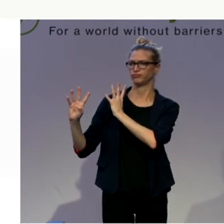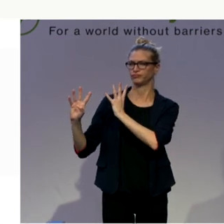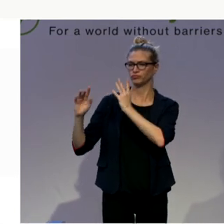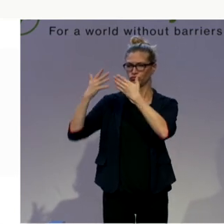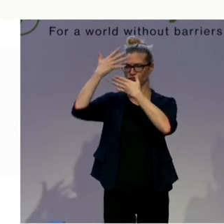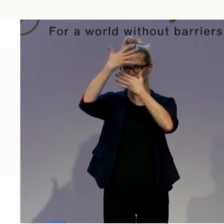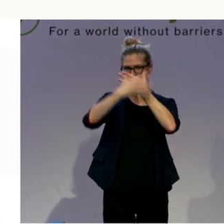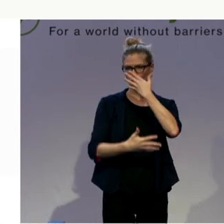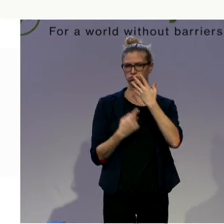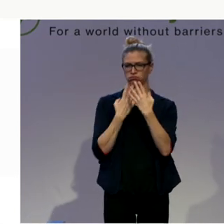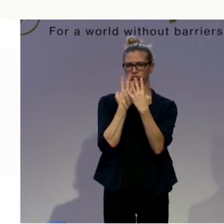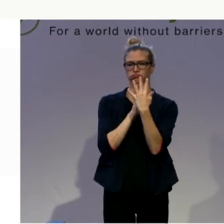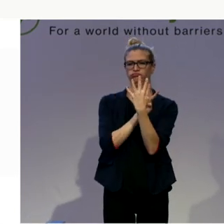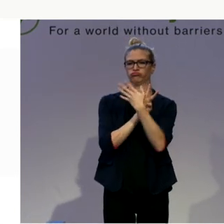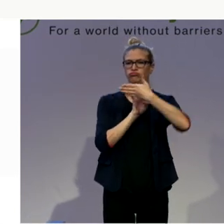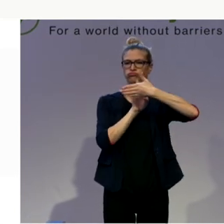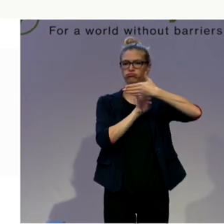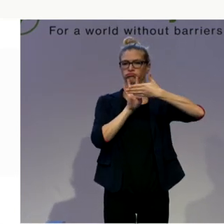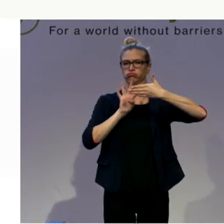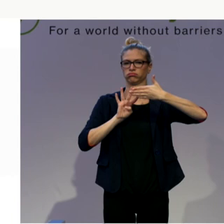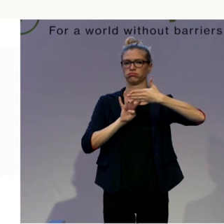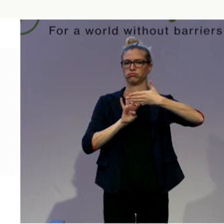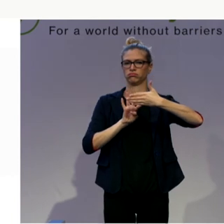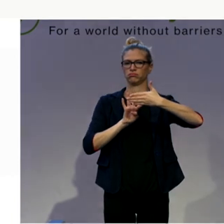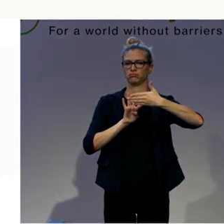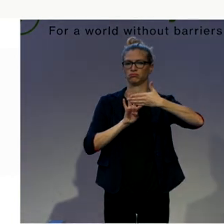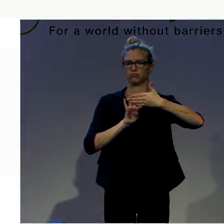symbol of the wall as a piece of a cloth.